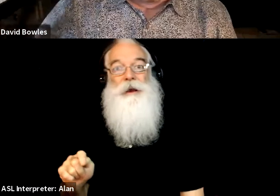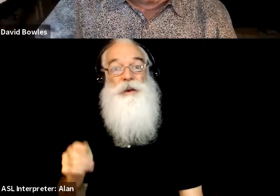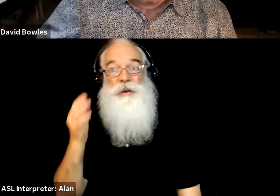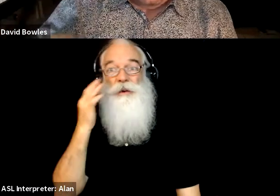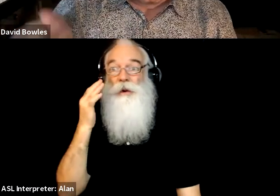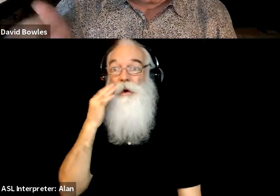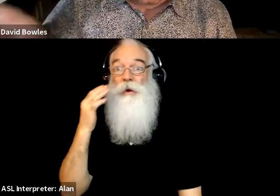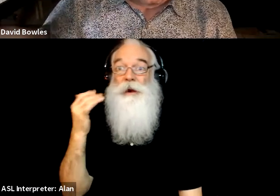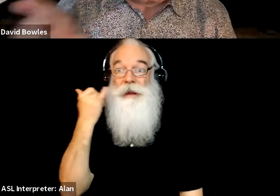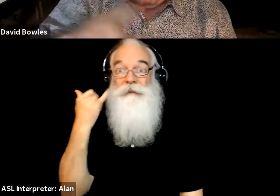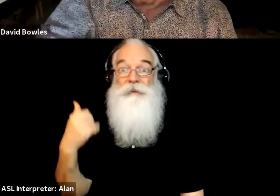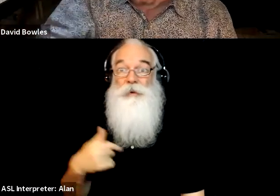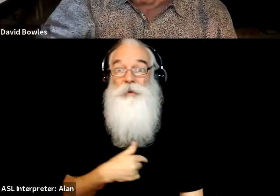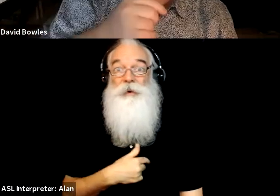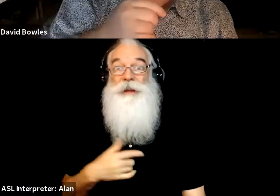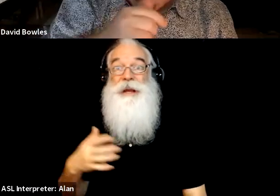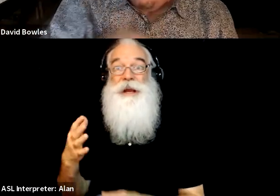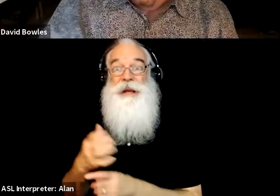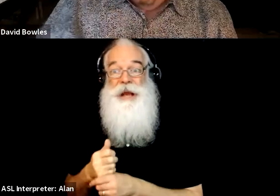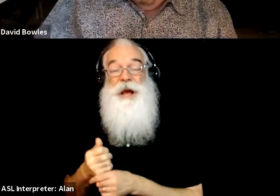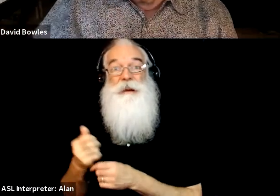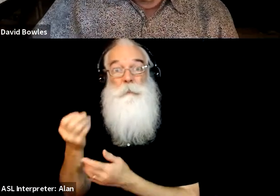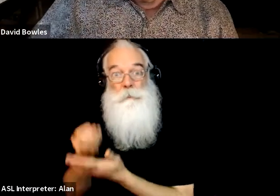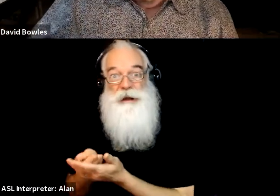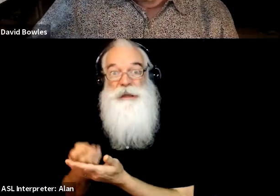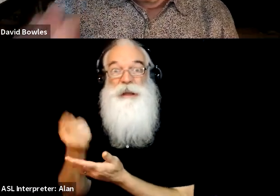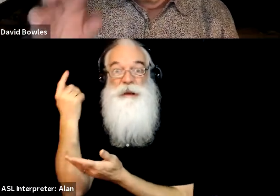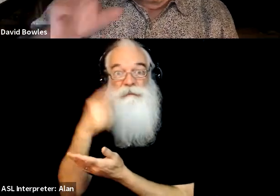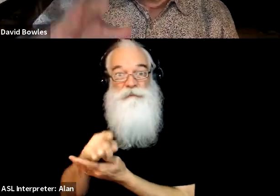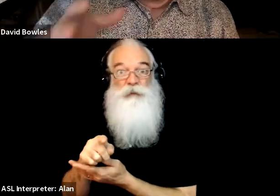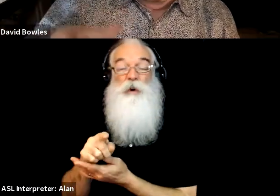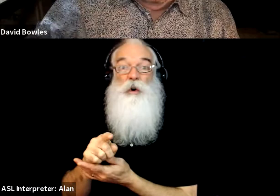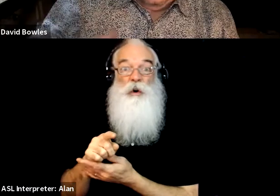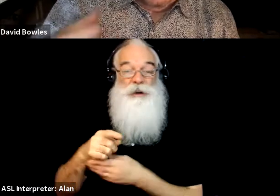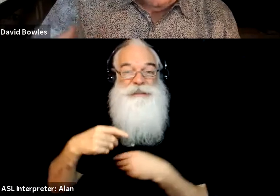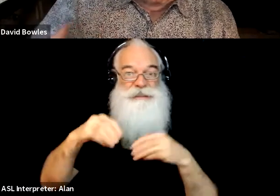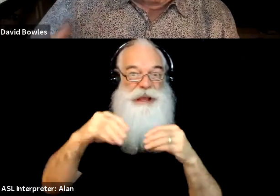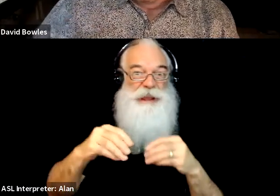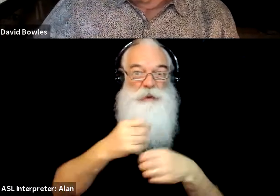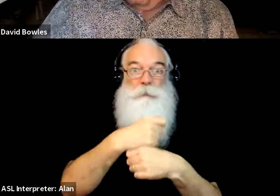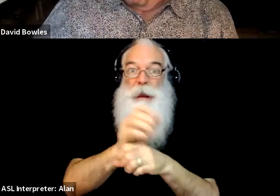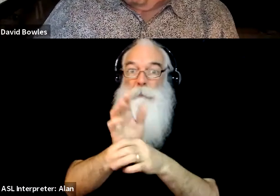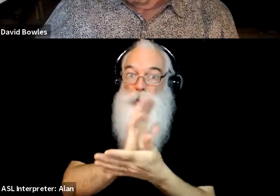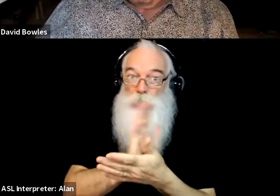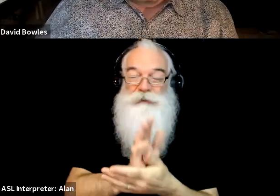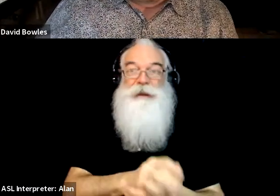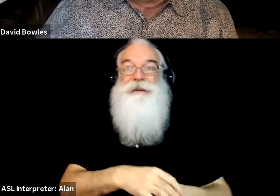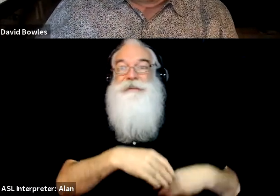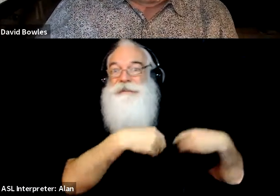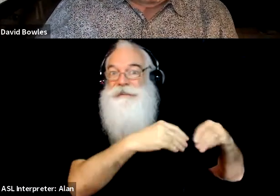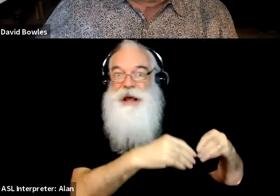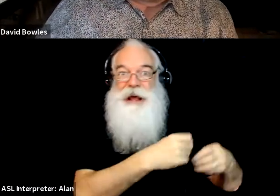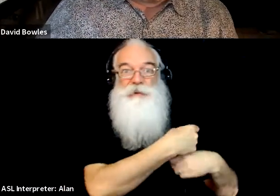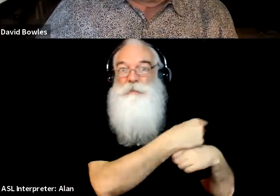uh, international translation rights and movie rights, it's like that. Um, but you know, her like writer advance had been really significant